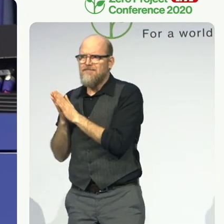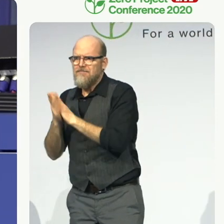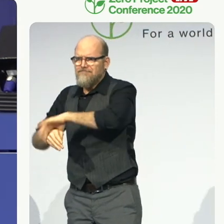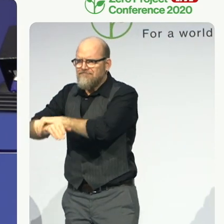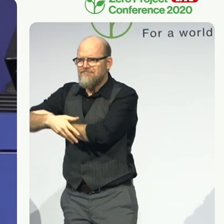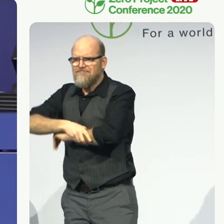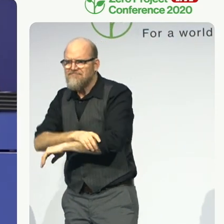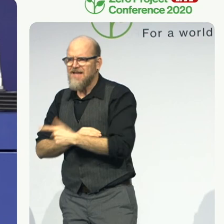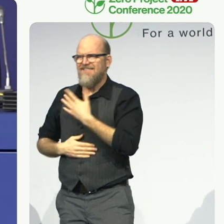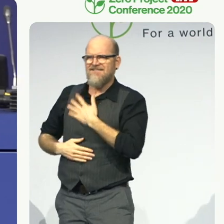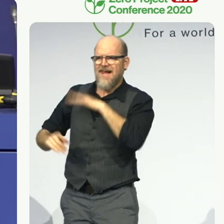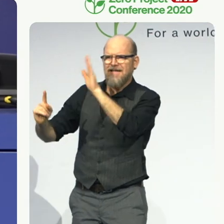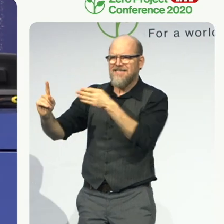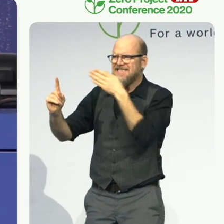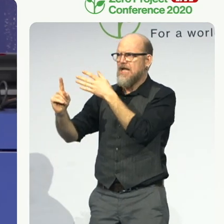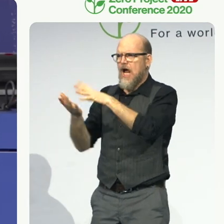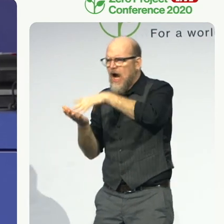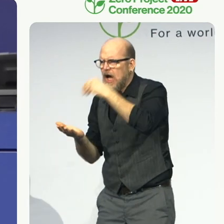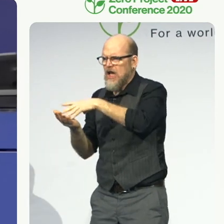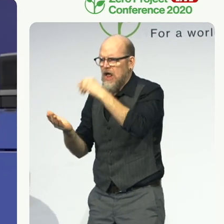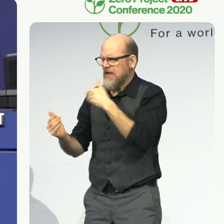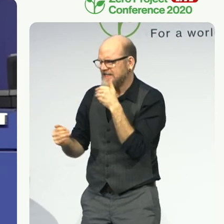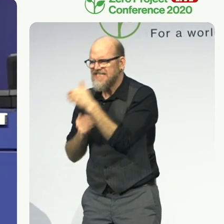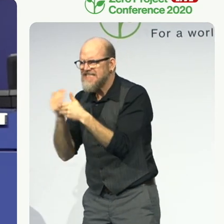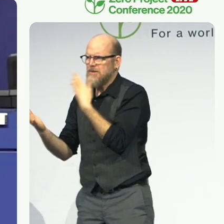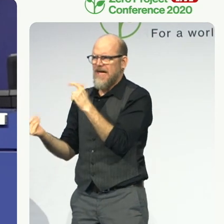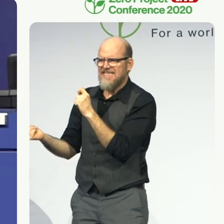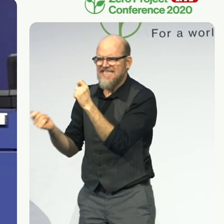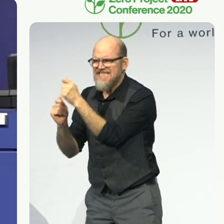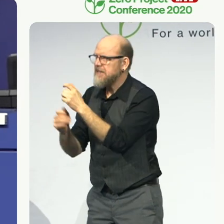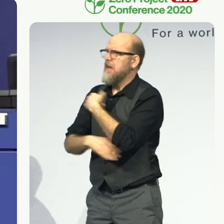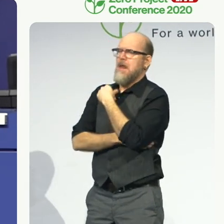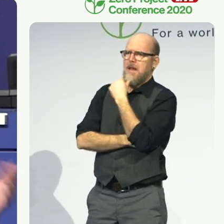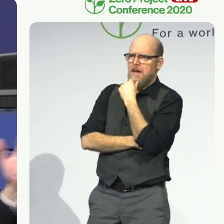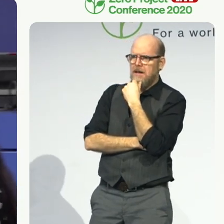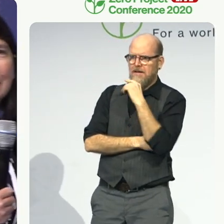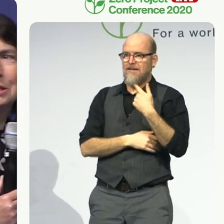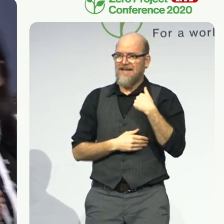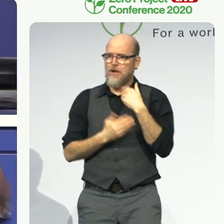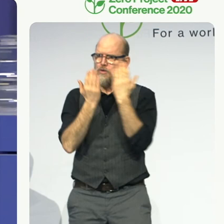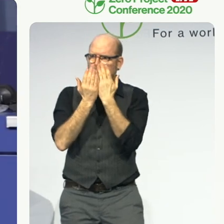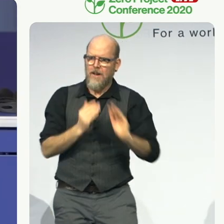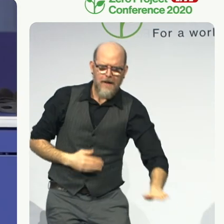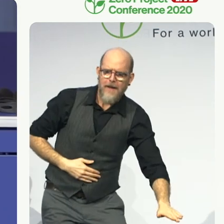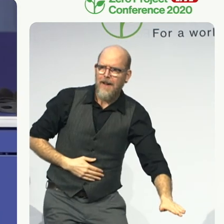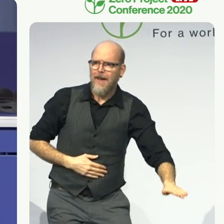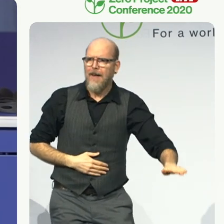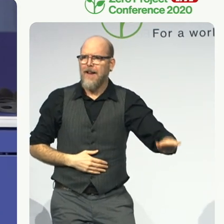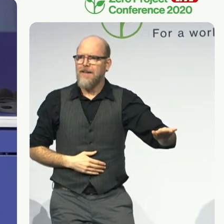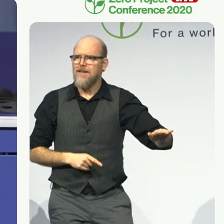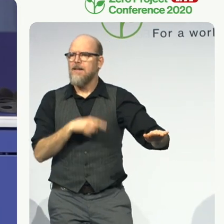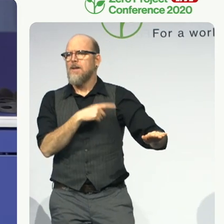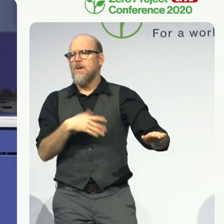learn. He was eager to make a difference. And in elementary school, he used to race to the front of the line.